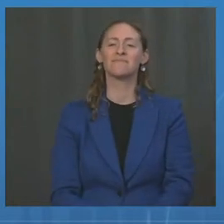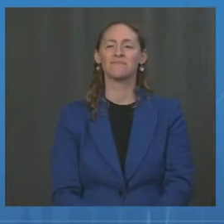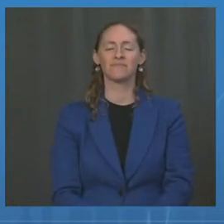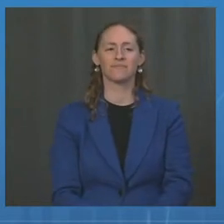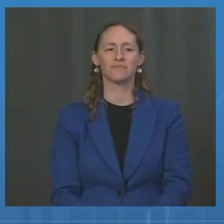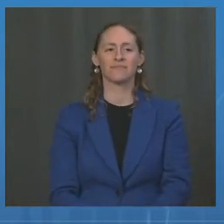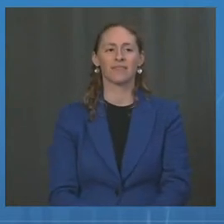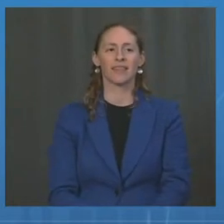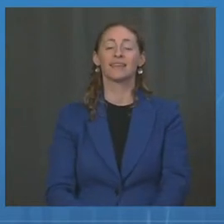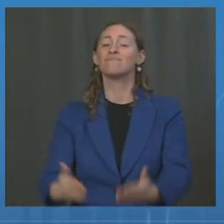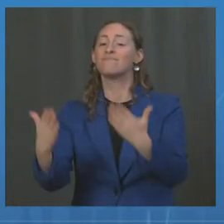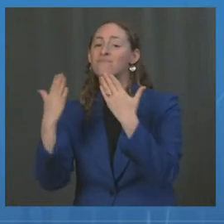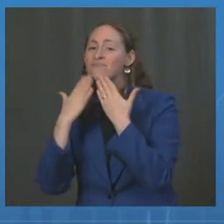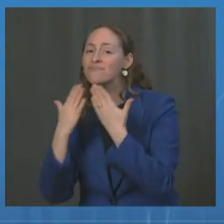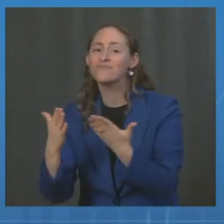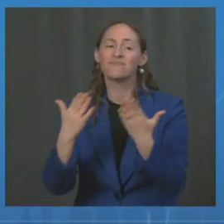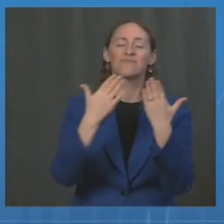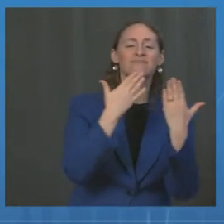for a few questions. First question.